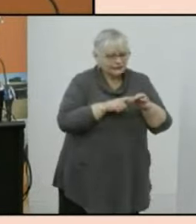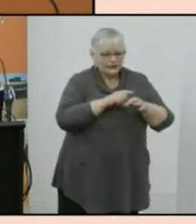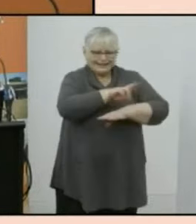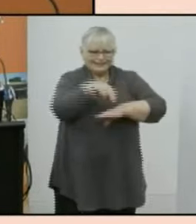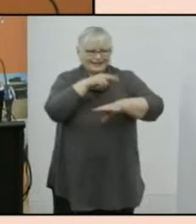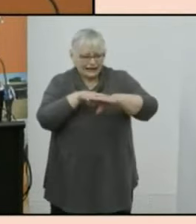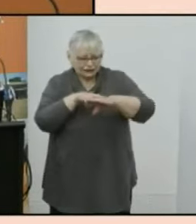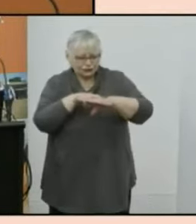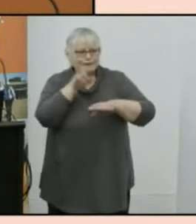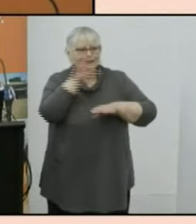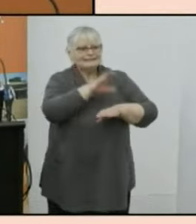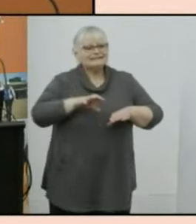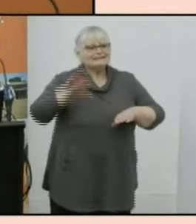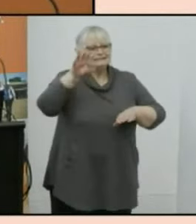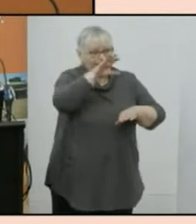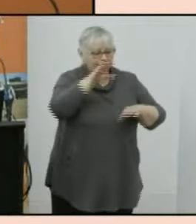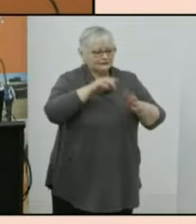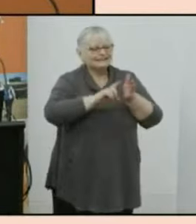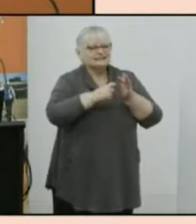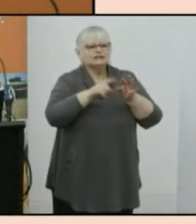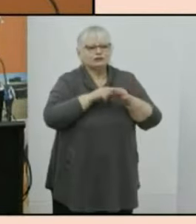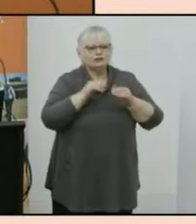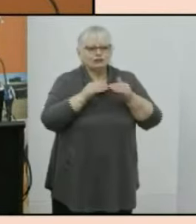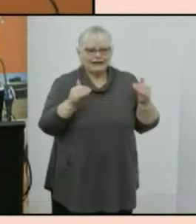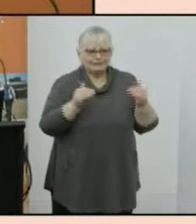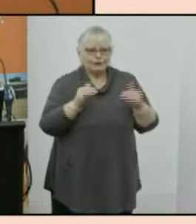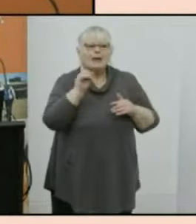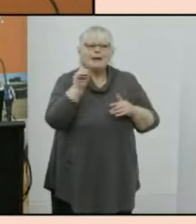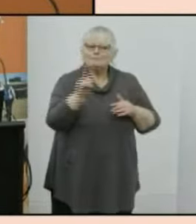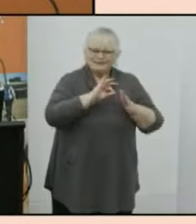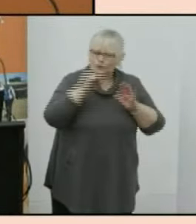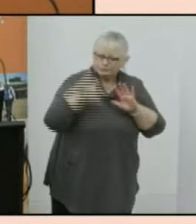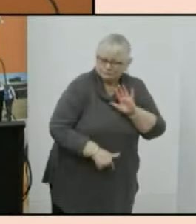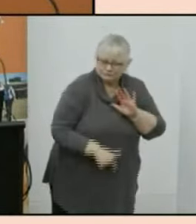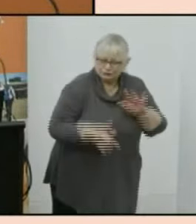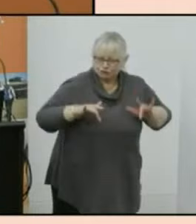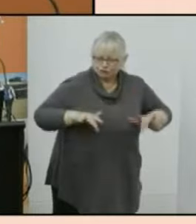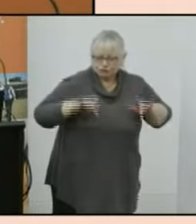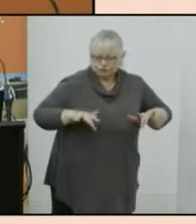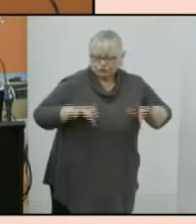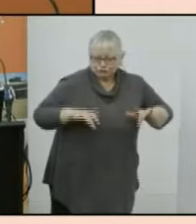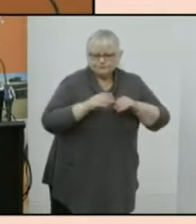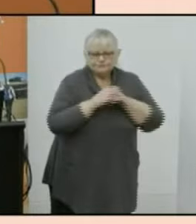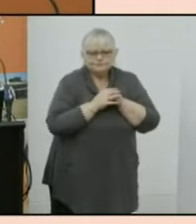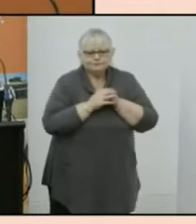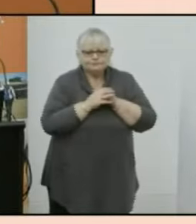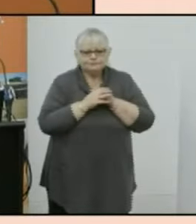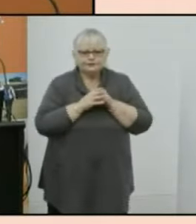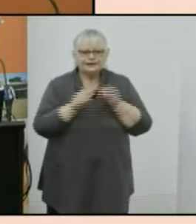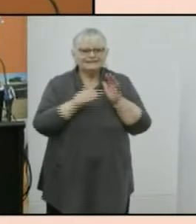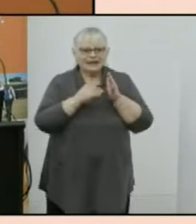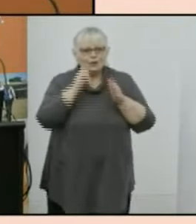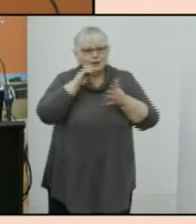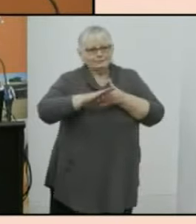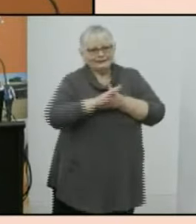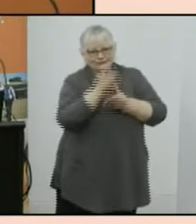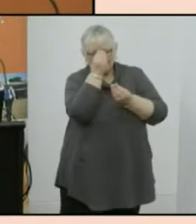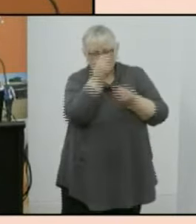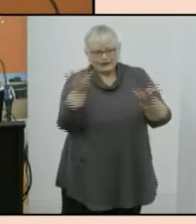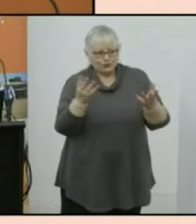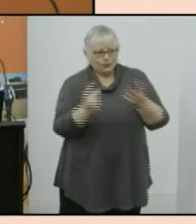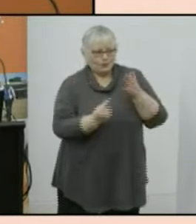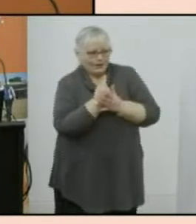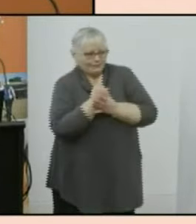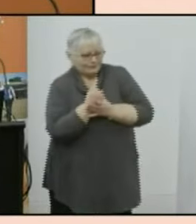national state and territory level but not for data at a more detailed level and now i'm pleased to let you know the